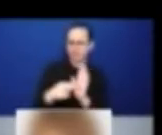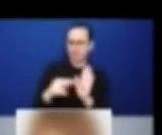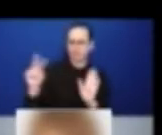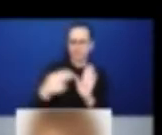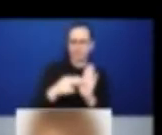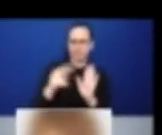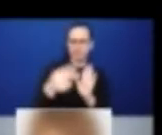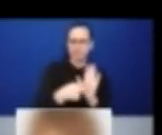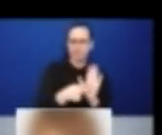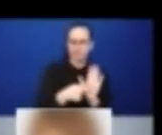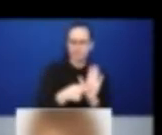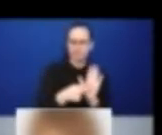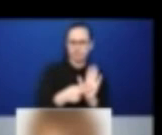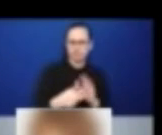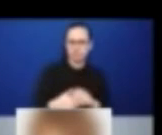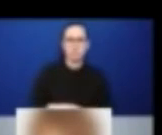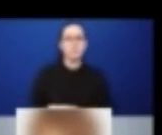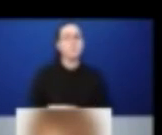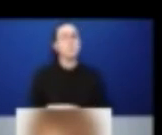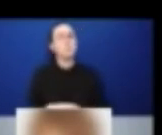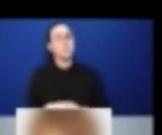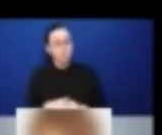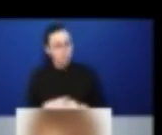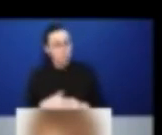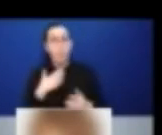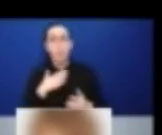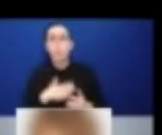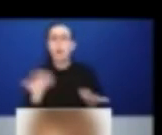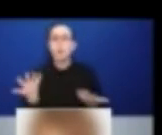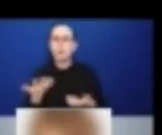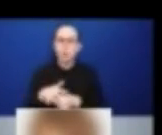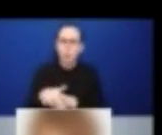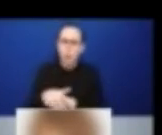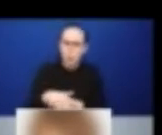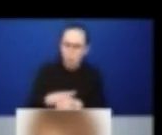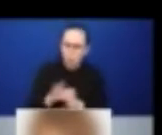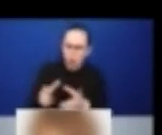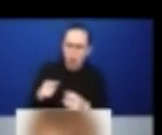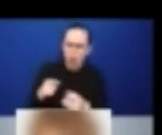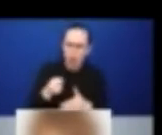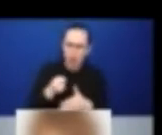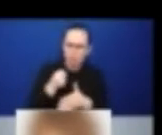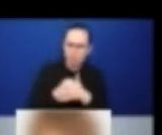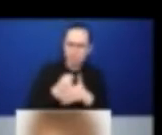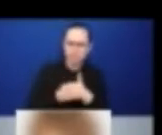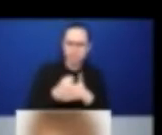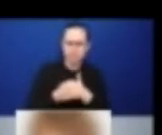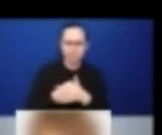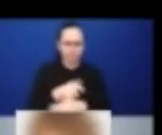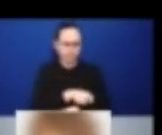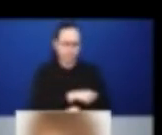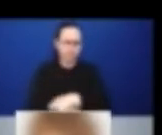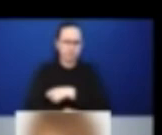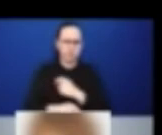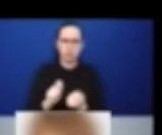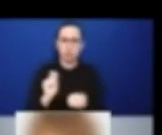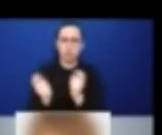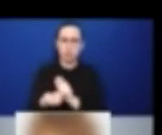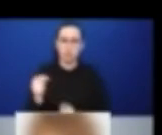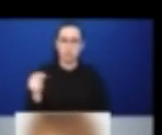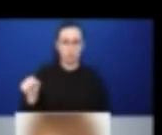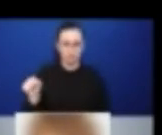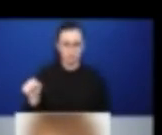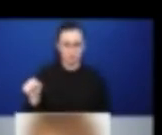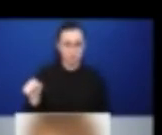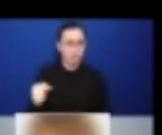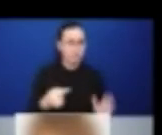this in research as a way to also disseminate and apply these results or the convention in different